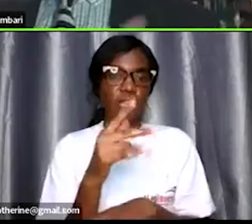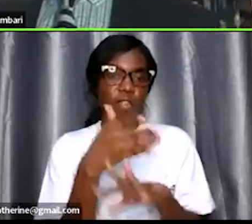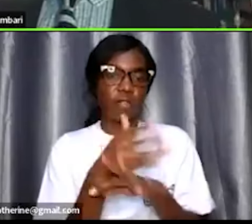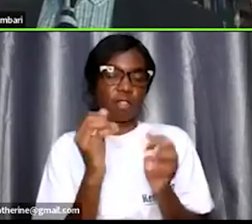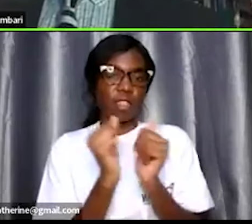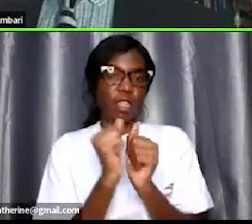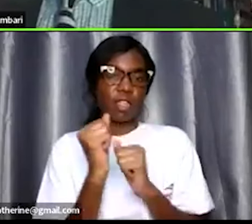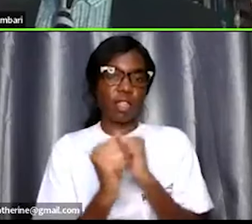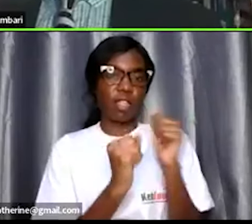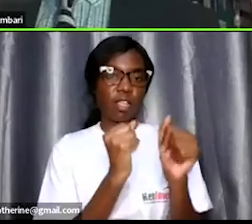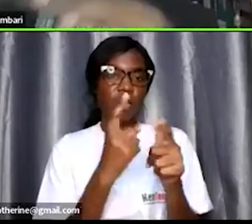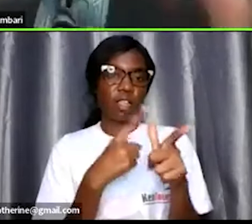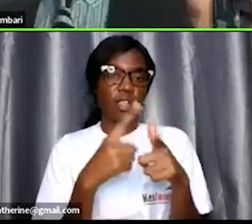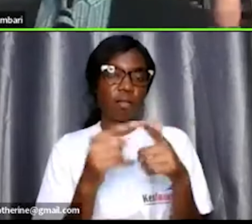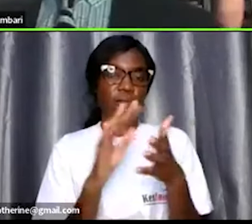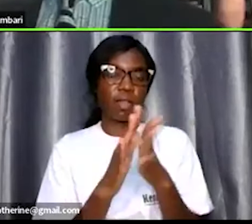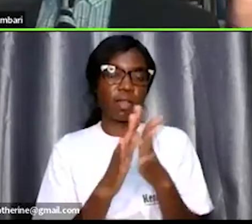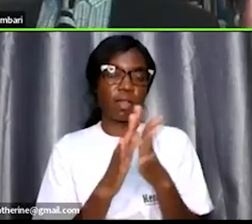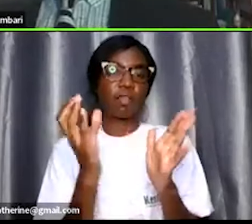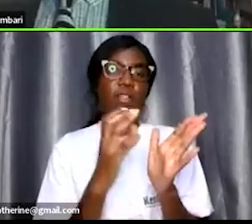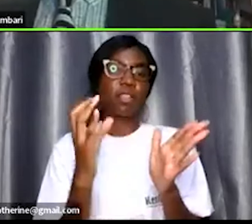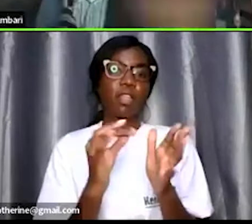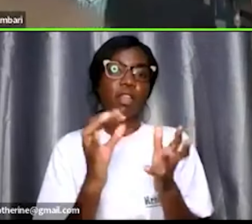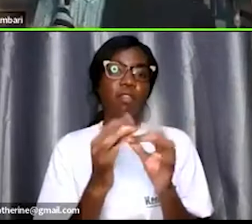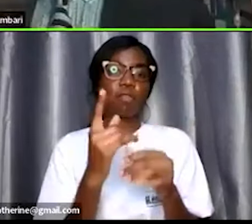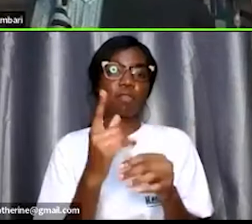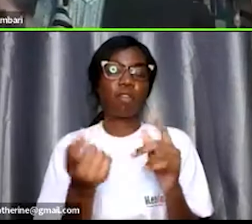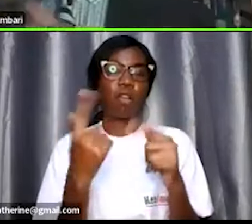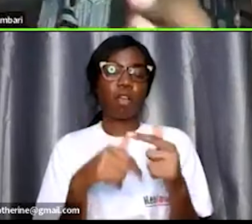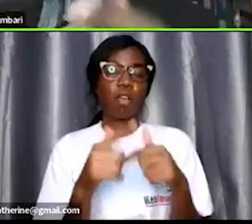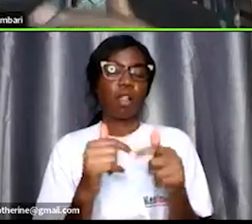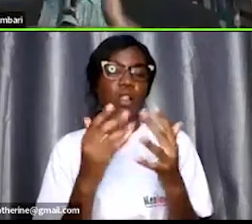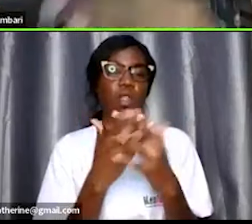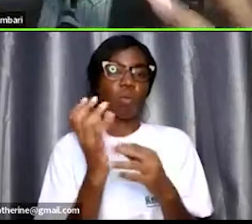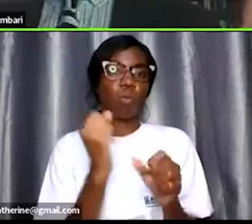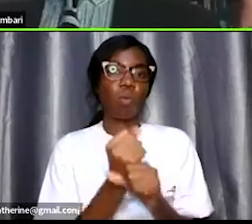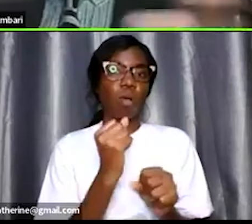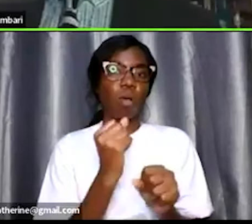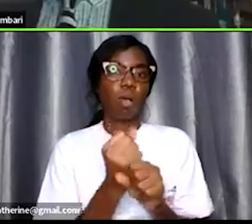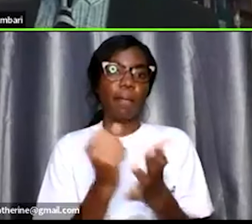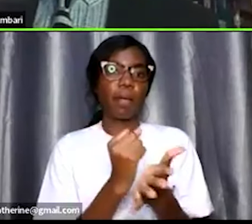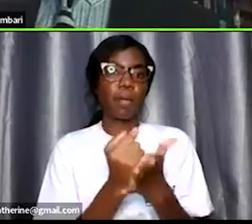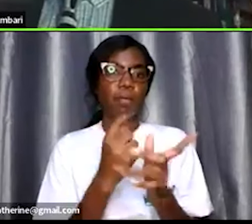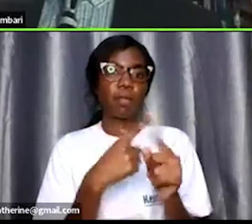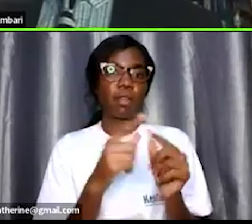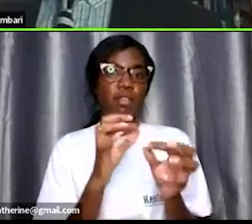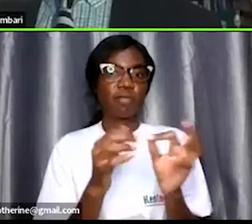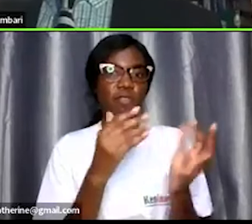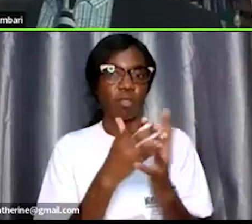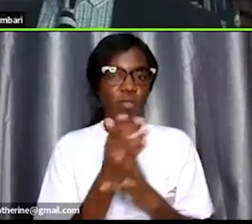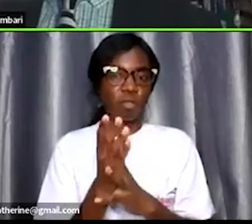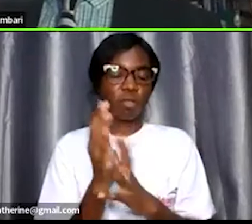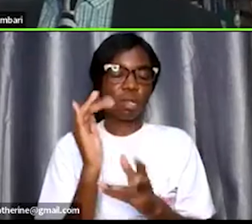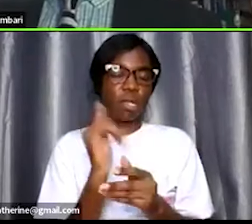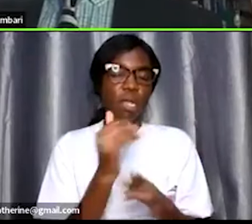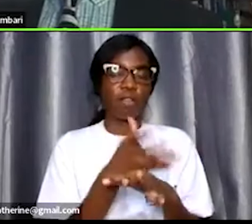years then you become a citizen if you came through work permit but if you came through settlement or a family then after five years you